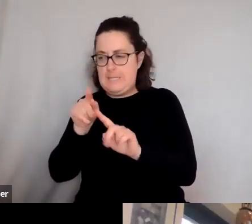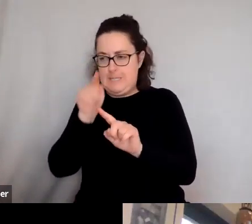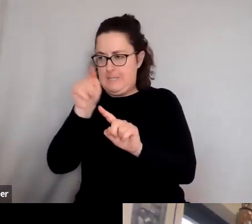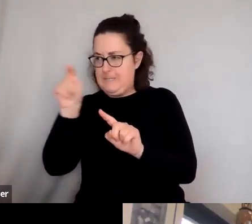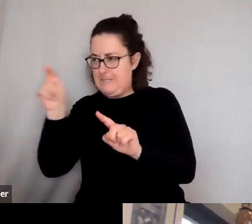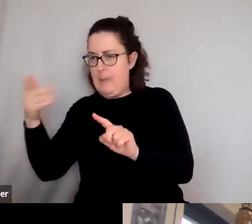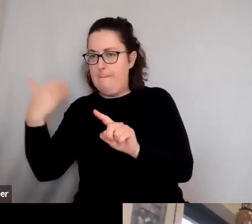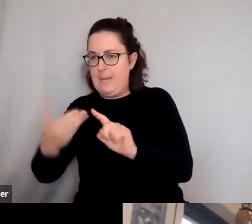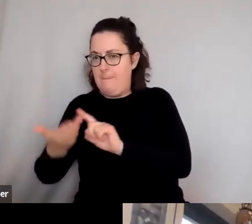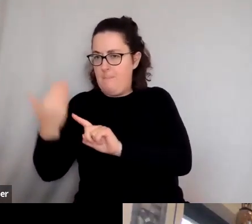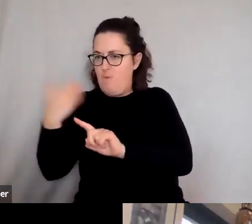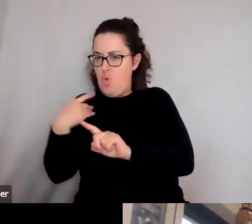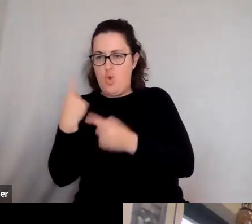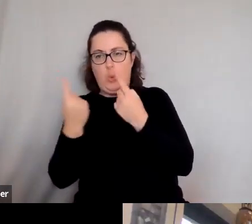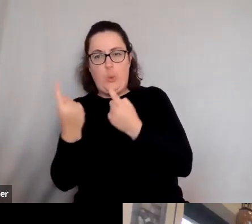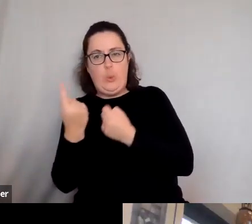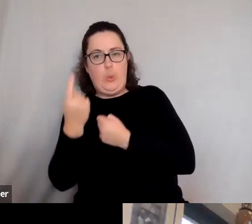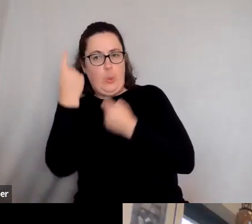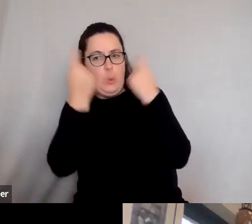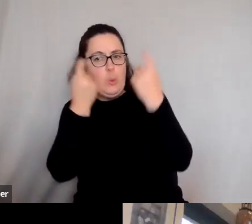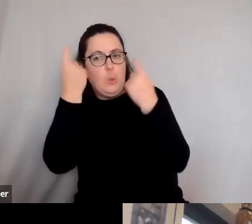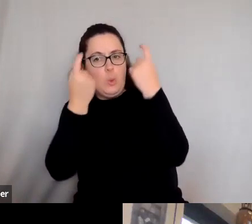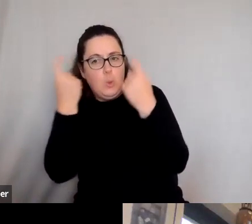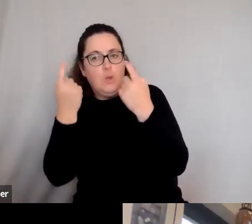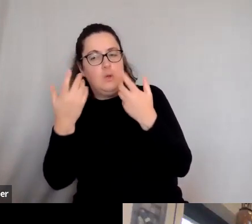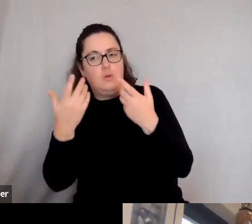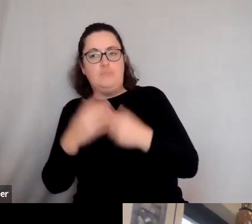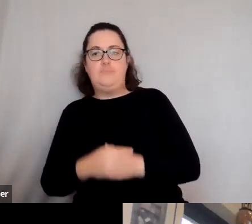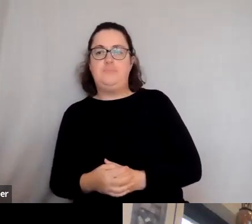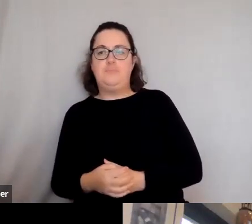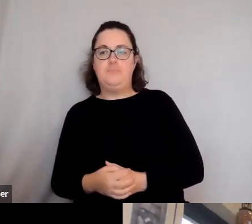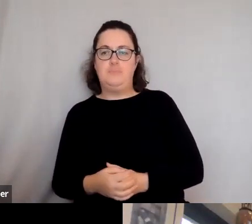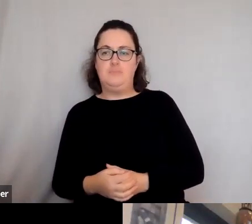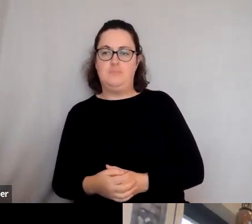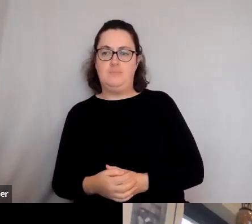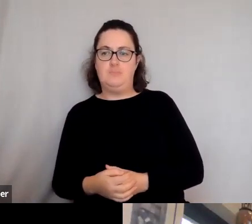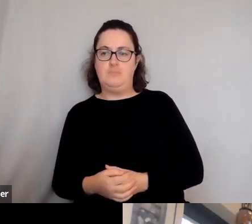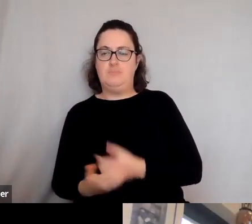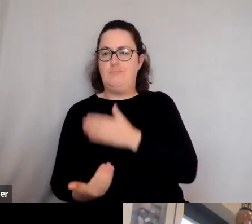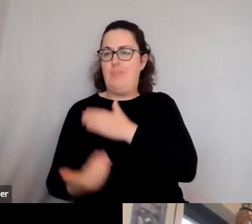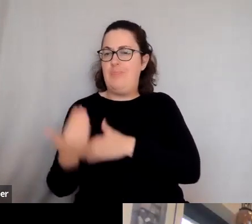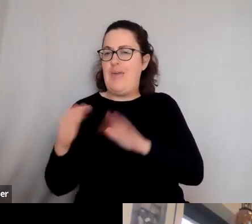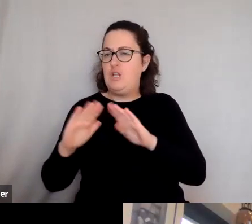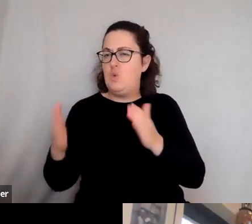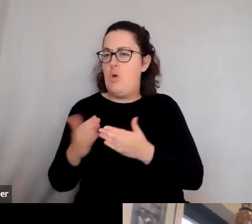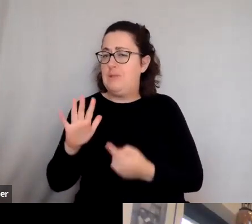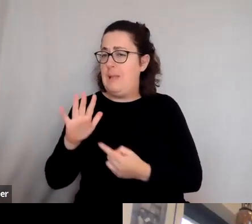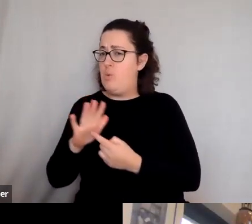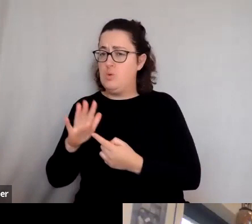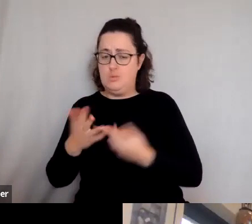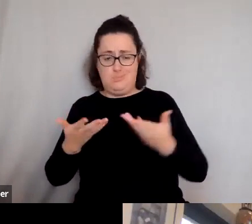that is, you know, that's extremely important. And it's also, I think, I mean, the ancient world is rather important, I think, for us now,